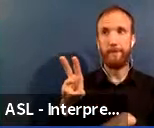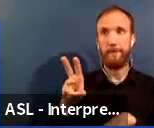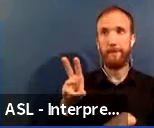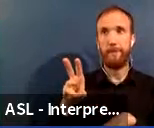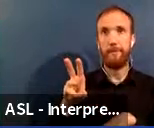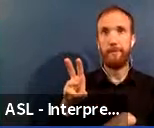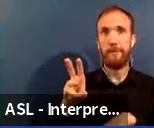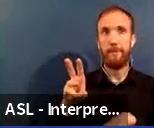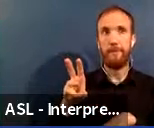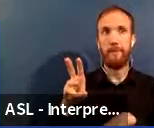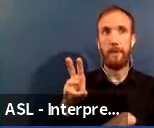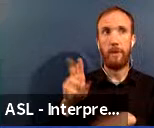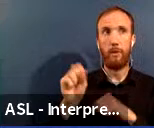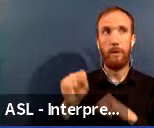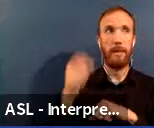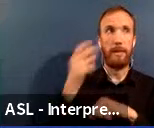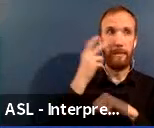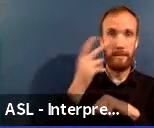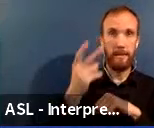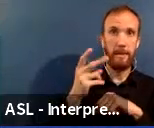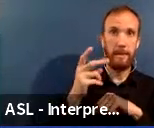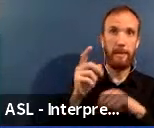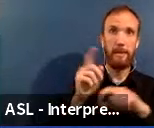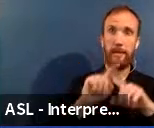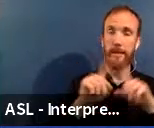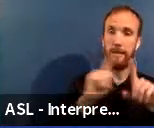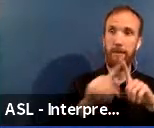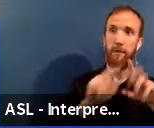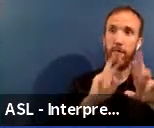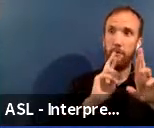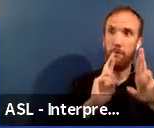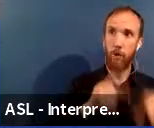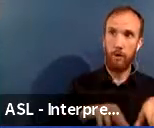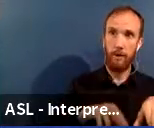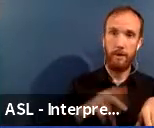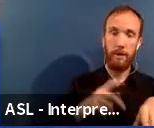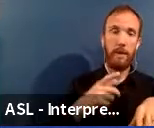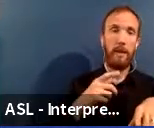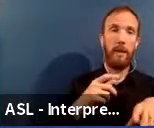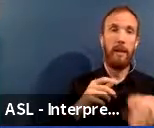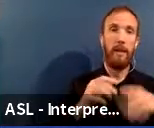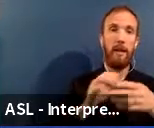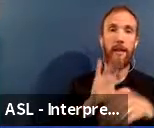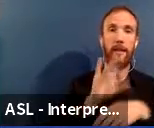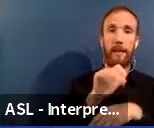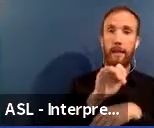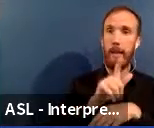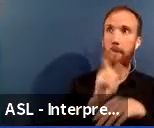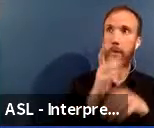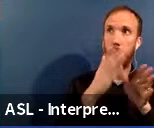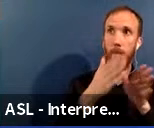do land. Um, and we do publicize the capital plans every year. Um,